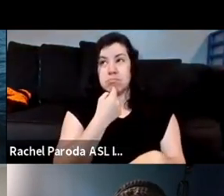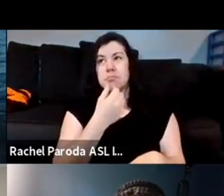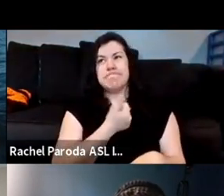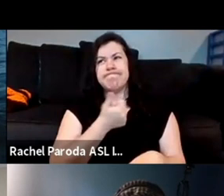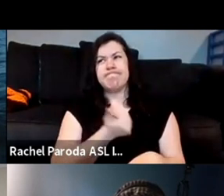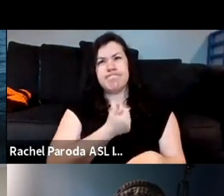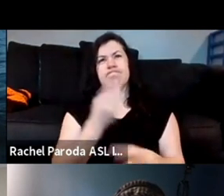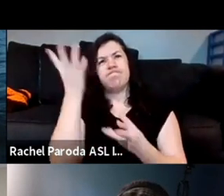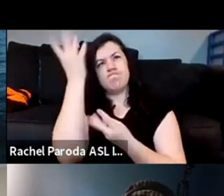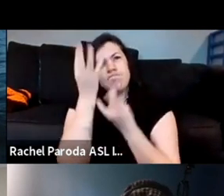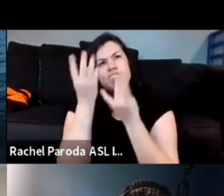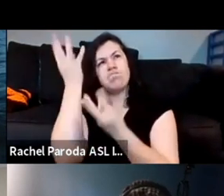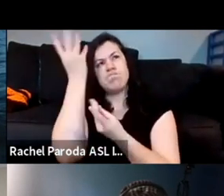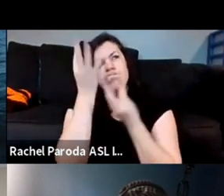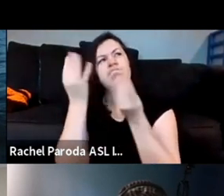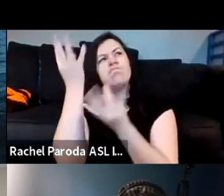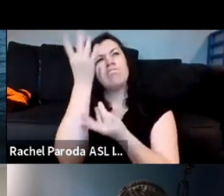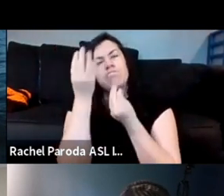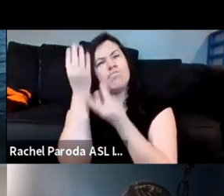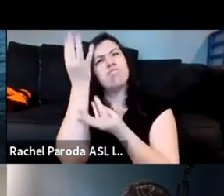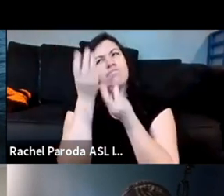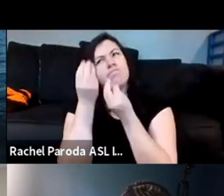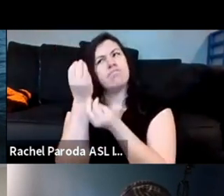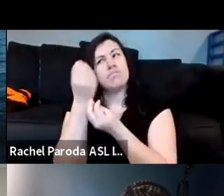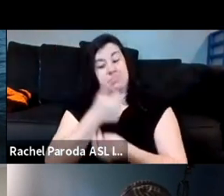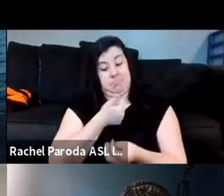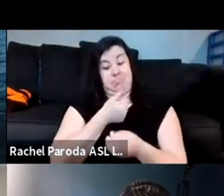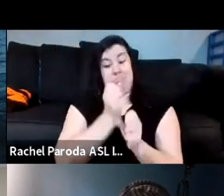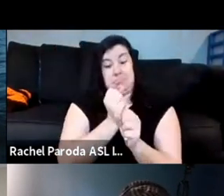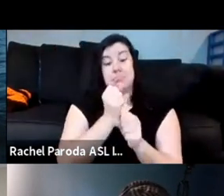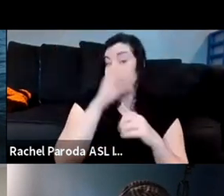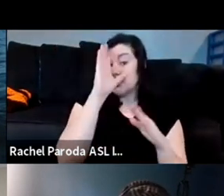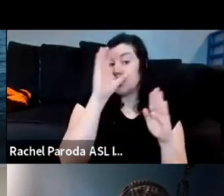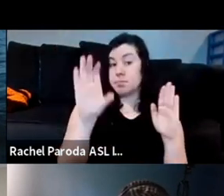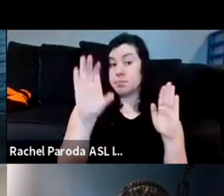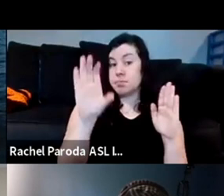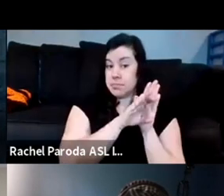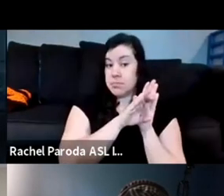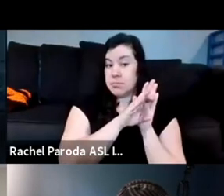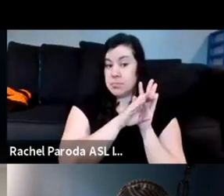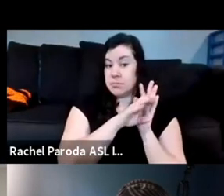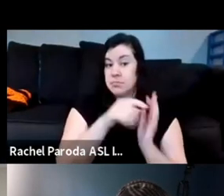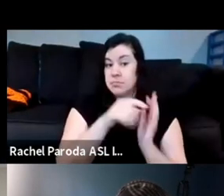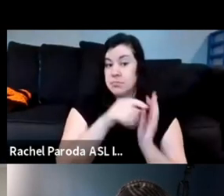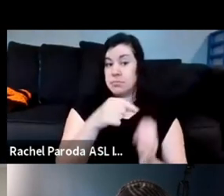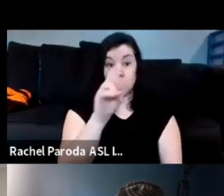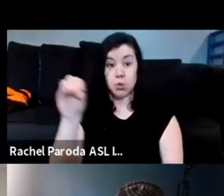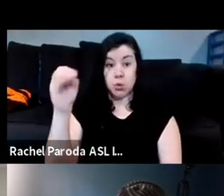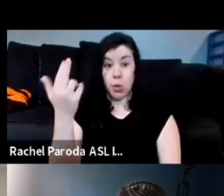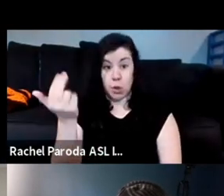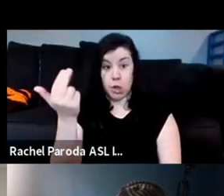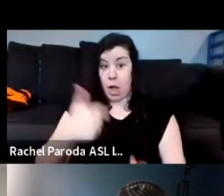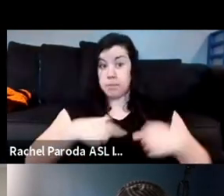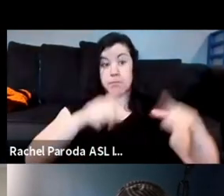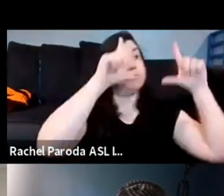thinking about especially as an image maker because see i've been out since 2013 photographing the movement